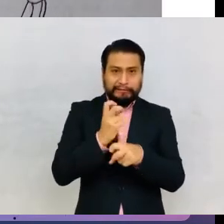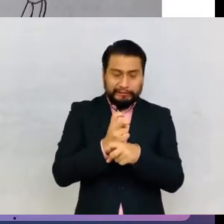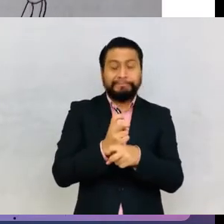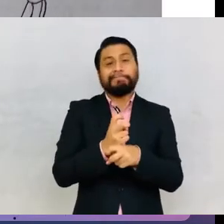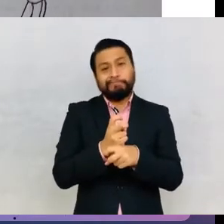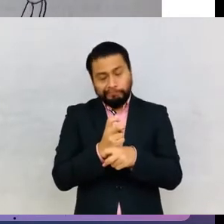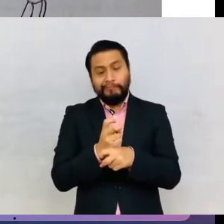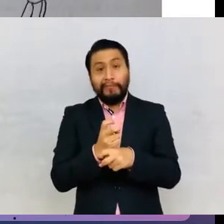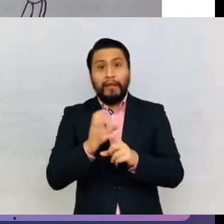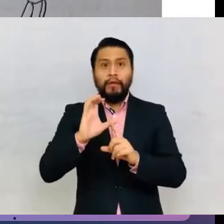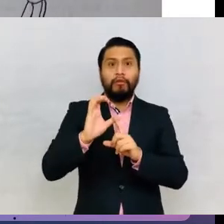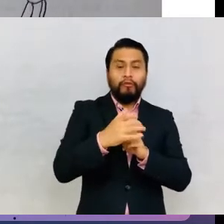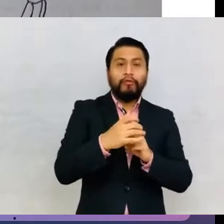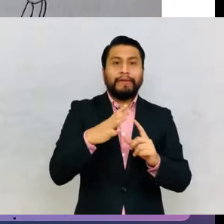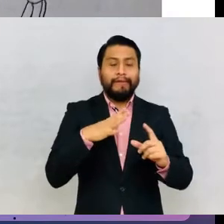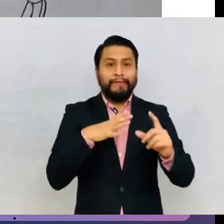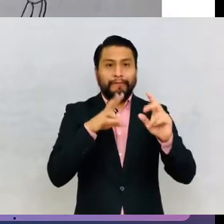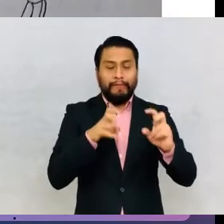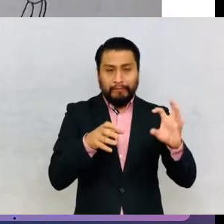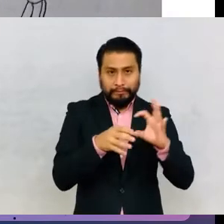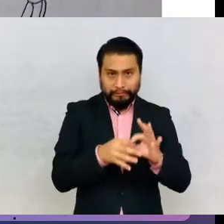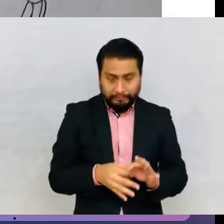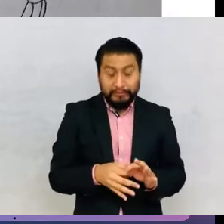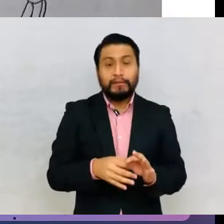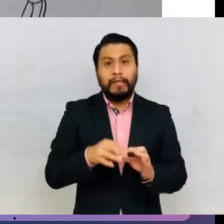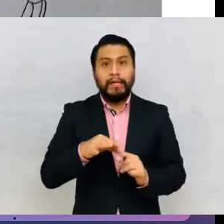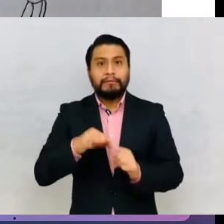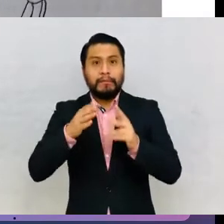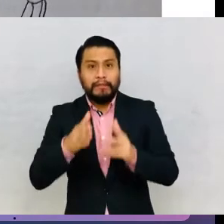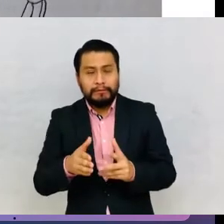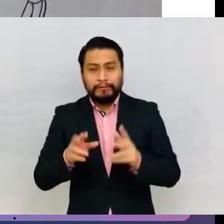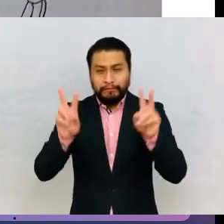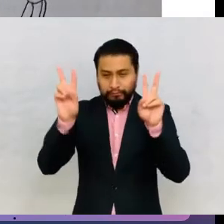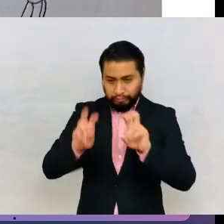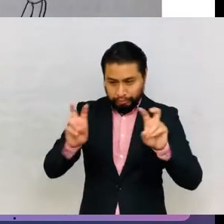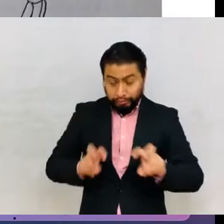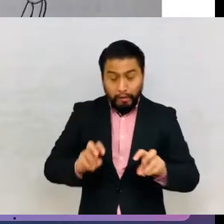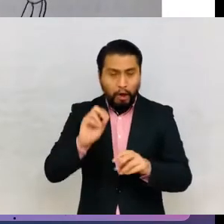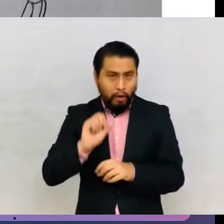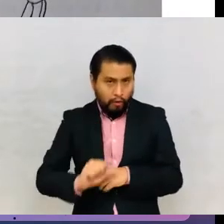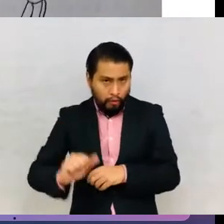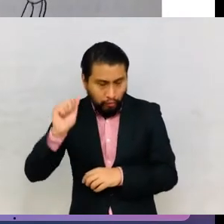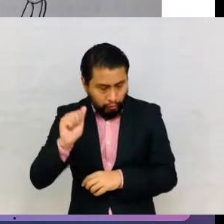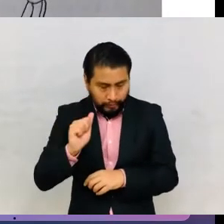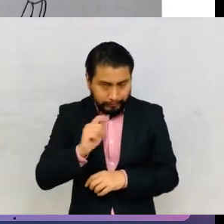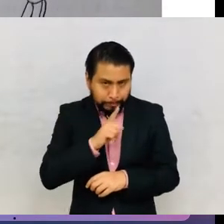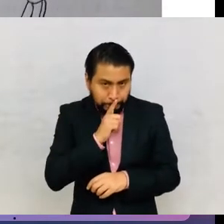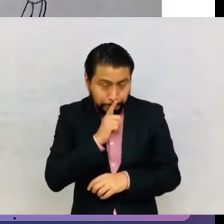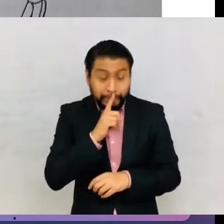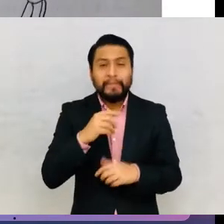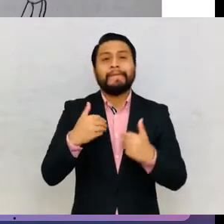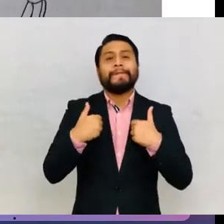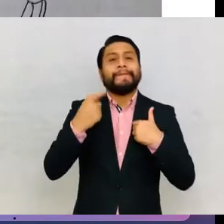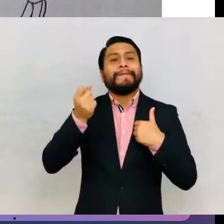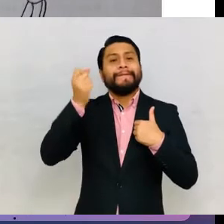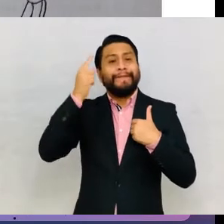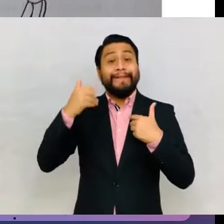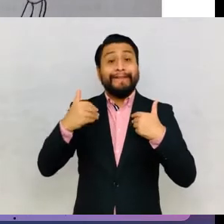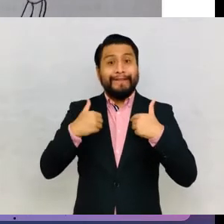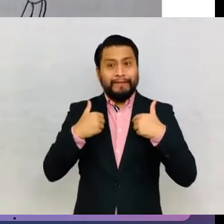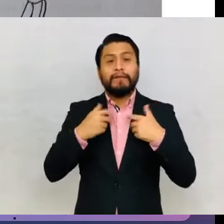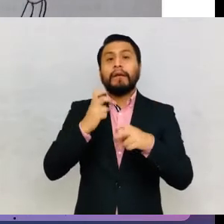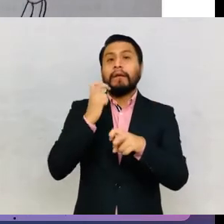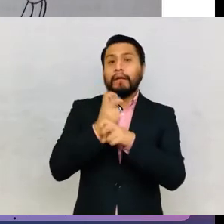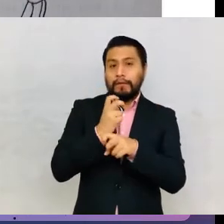and cultural aspects, some perceived by specialists and others not, revealed the difficulty of designing